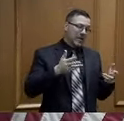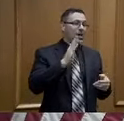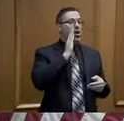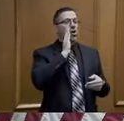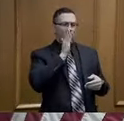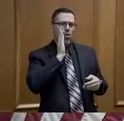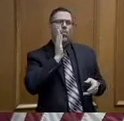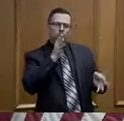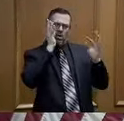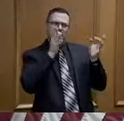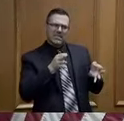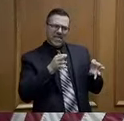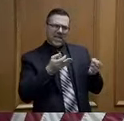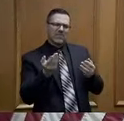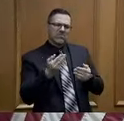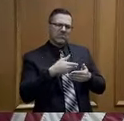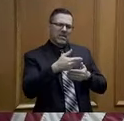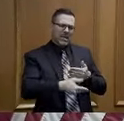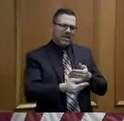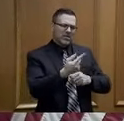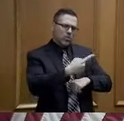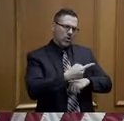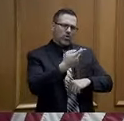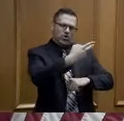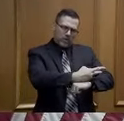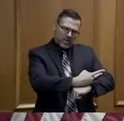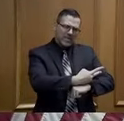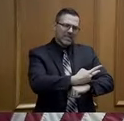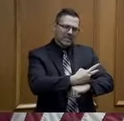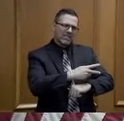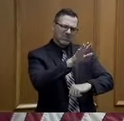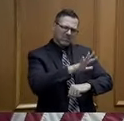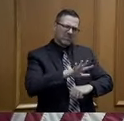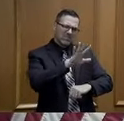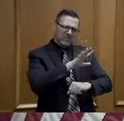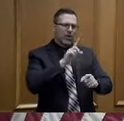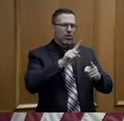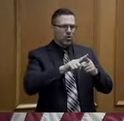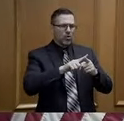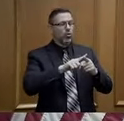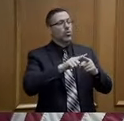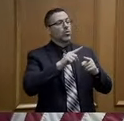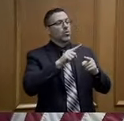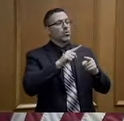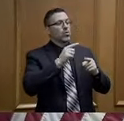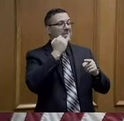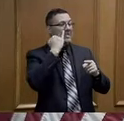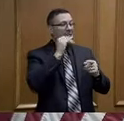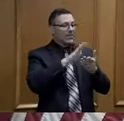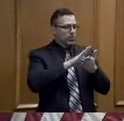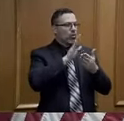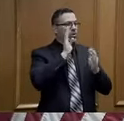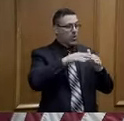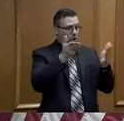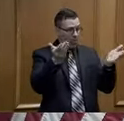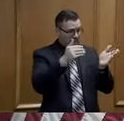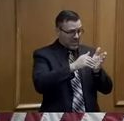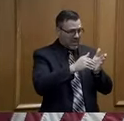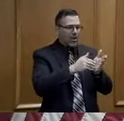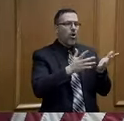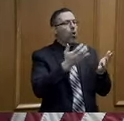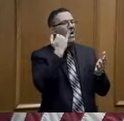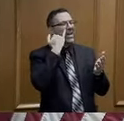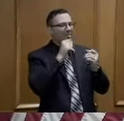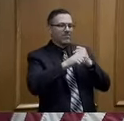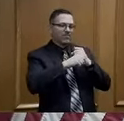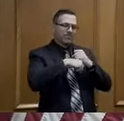whether kids come back to school on the date that we had previously announced or whether we'll extend that closure. We haven't made that decision, but